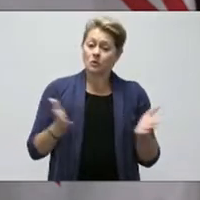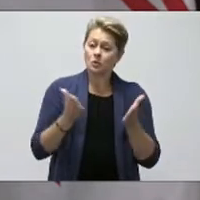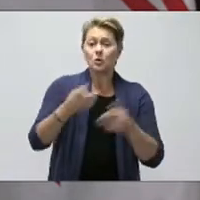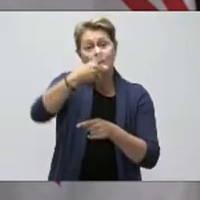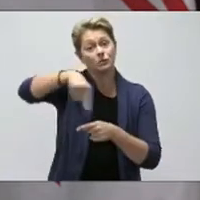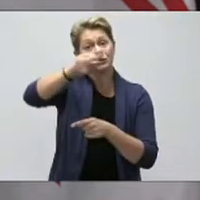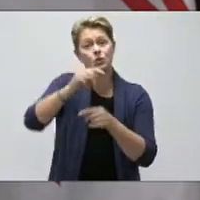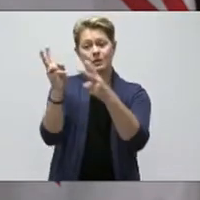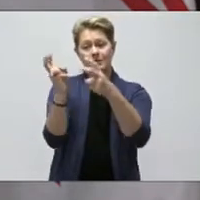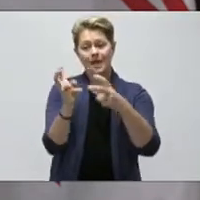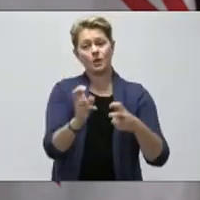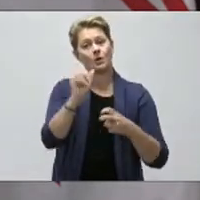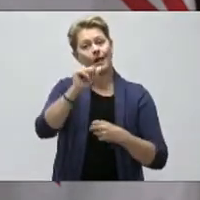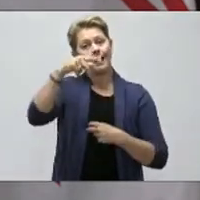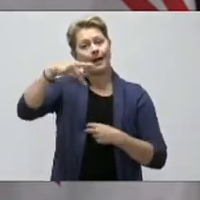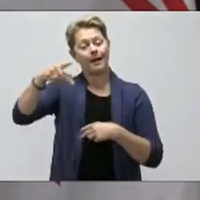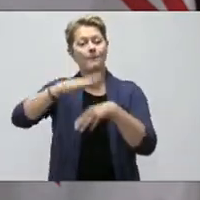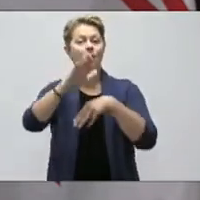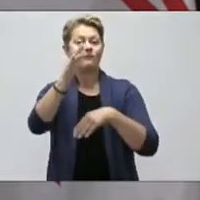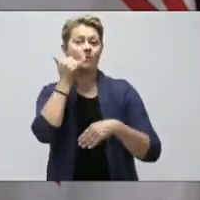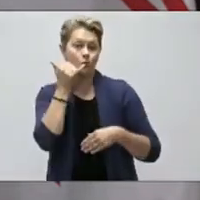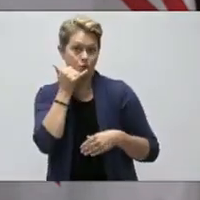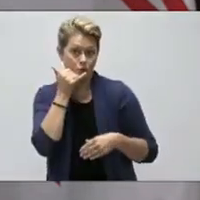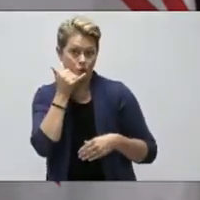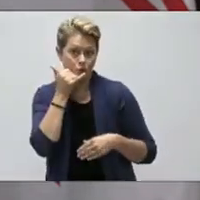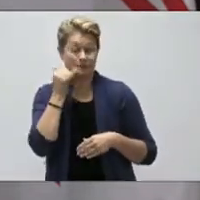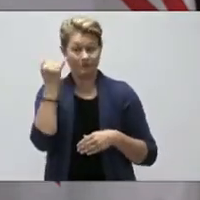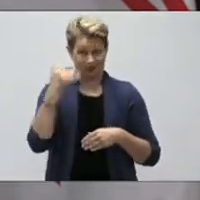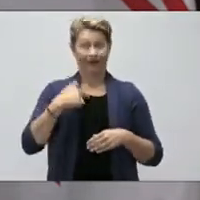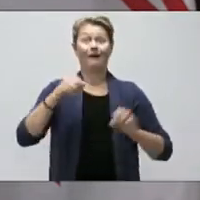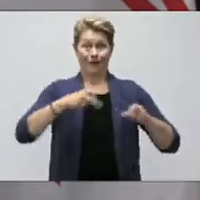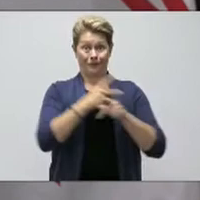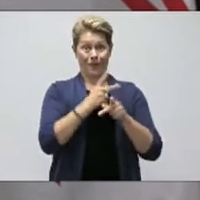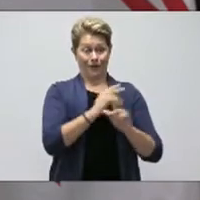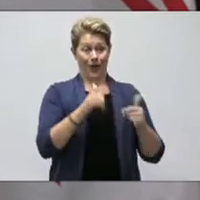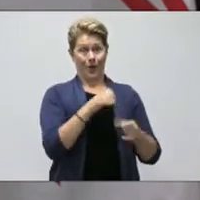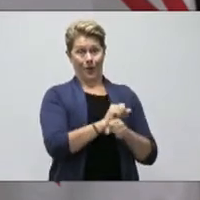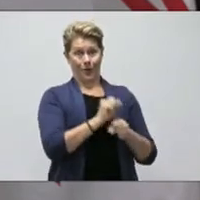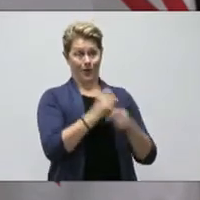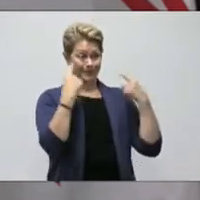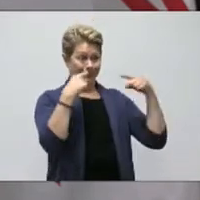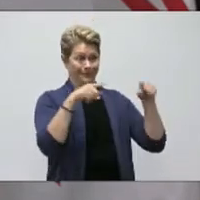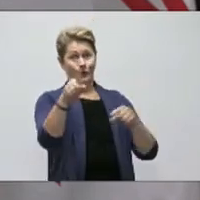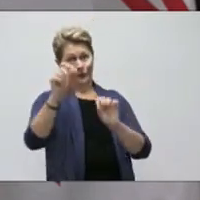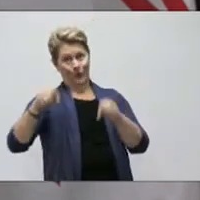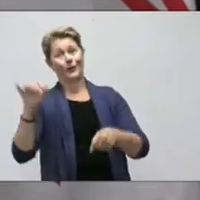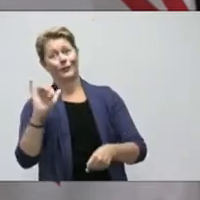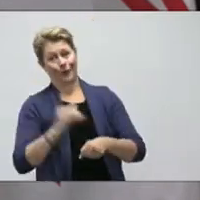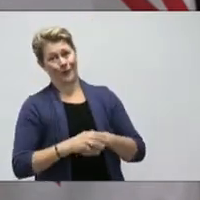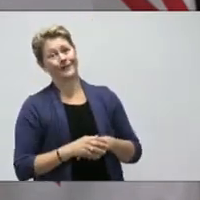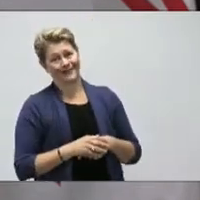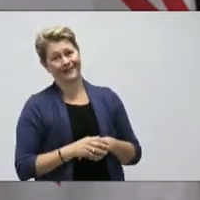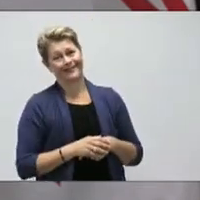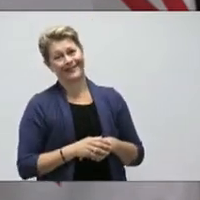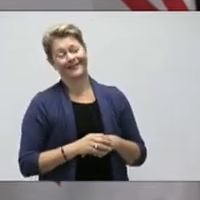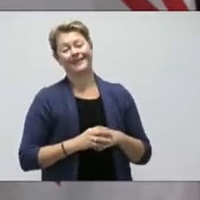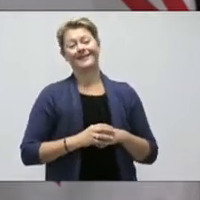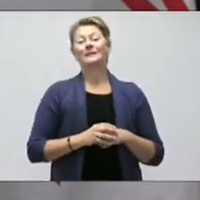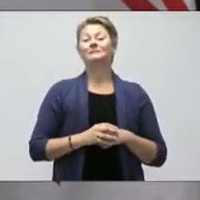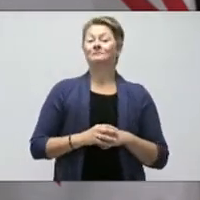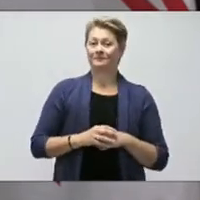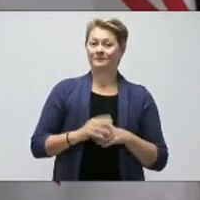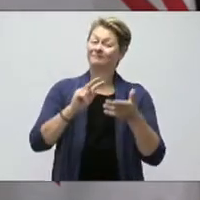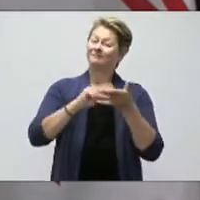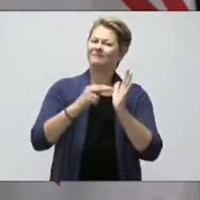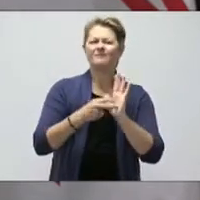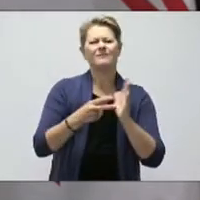download this app, and trust me, if I can figure out how it works, you guys can too. Having this app, though, does not mean that you can